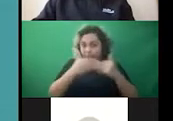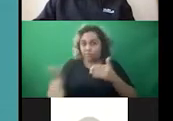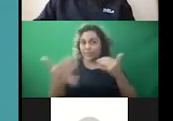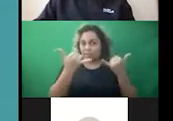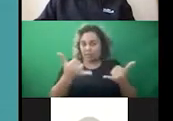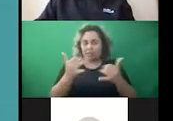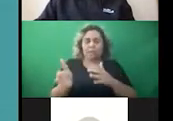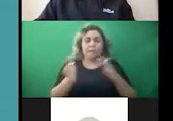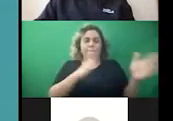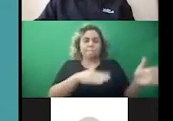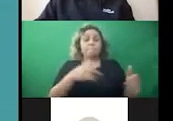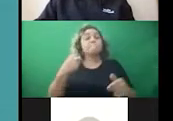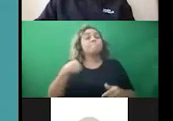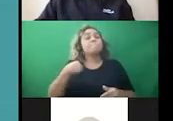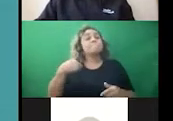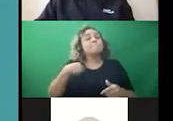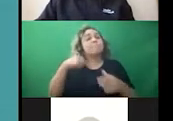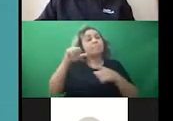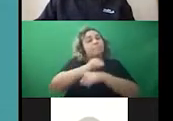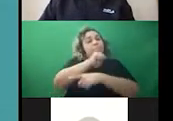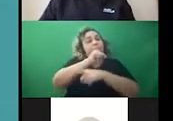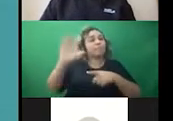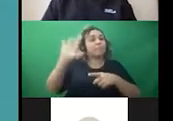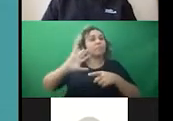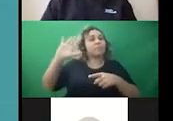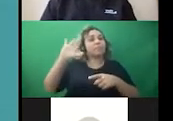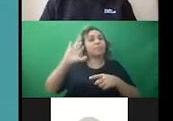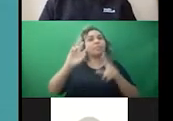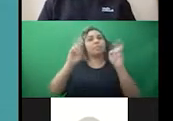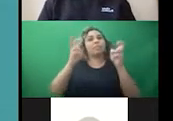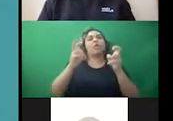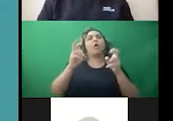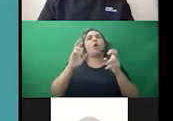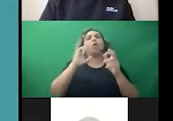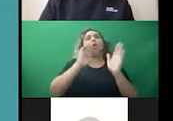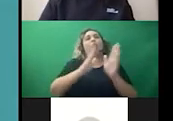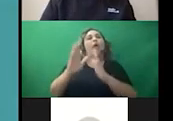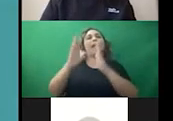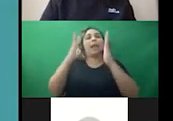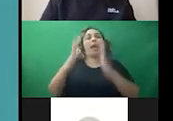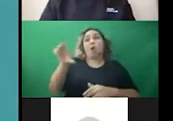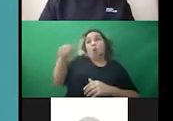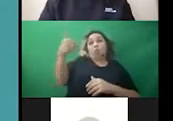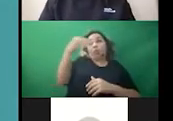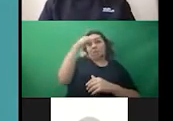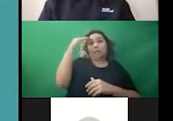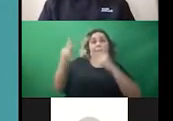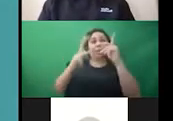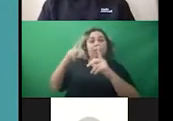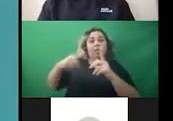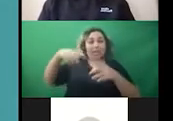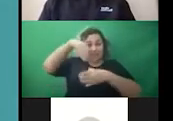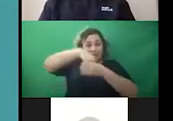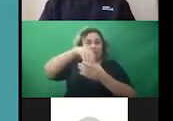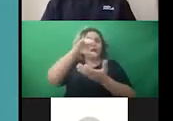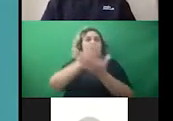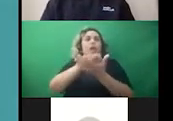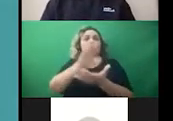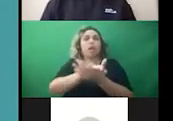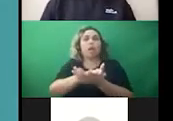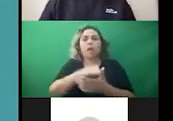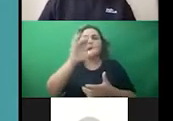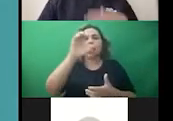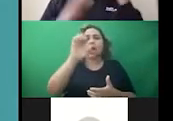So I was trained as an organizer by other Black organizers and in the School of Ella Baker